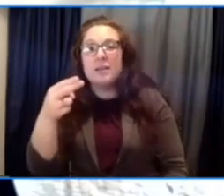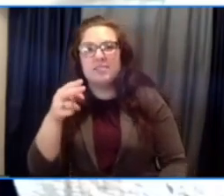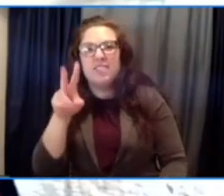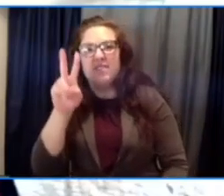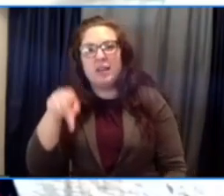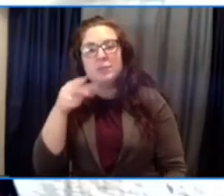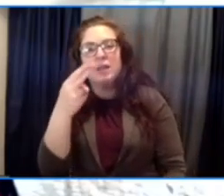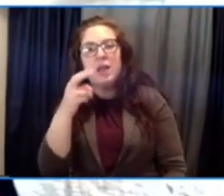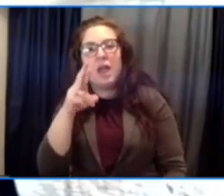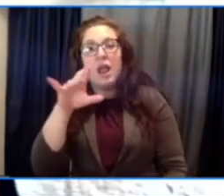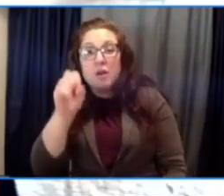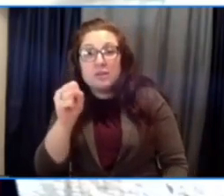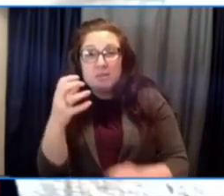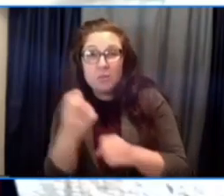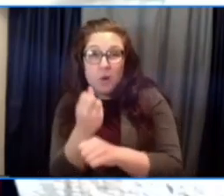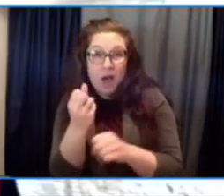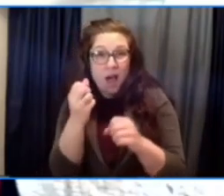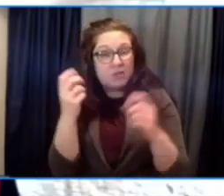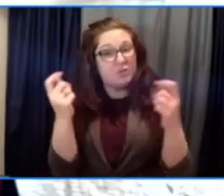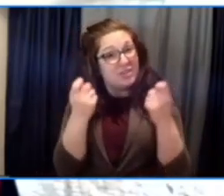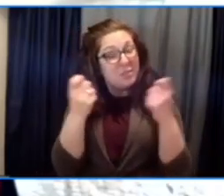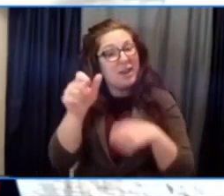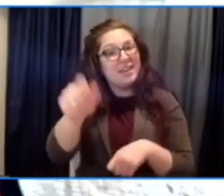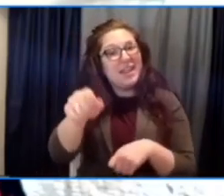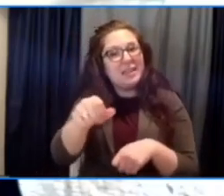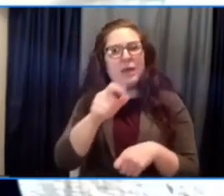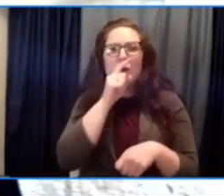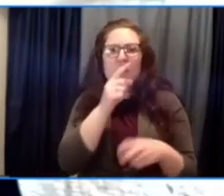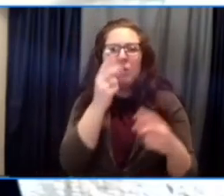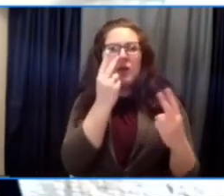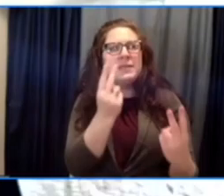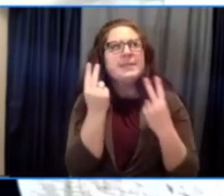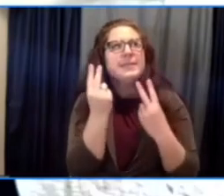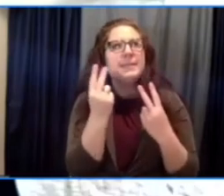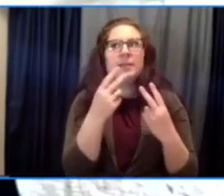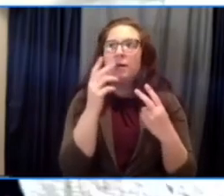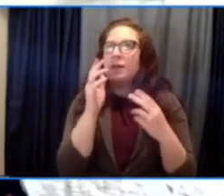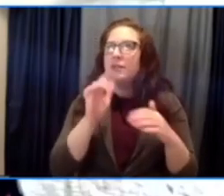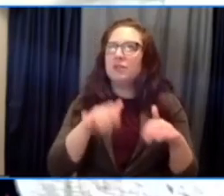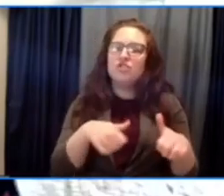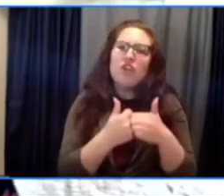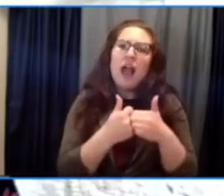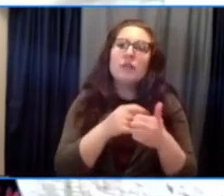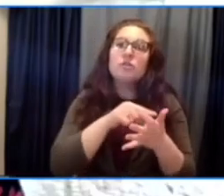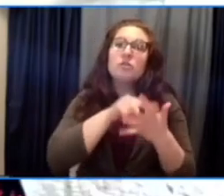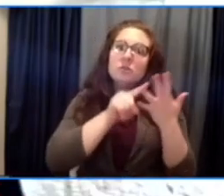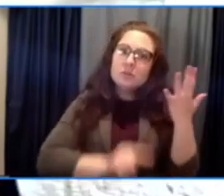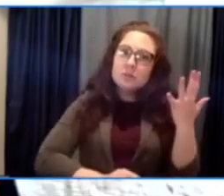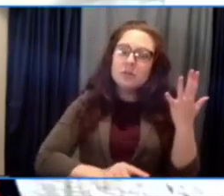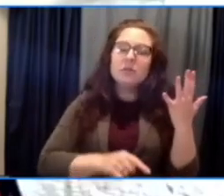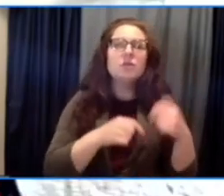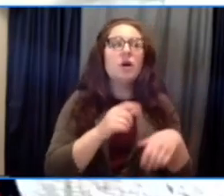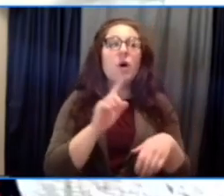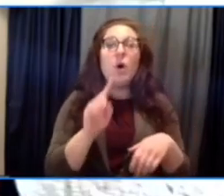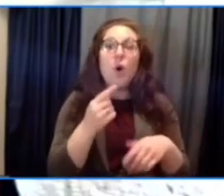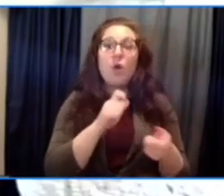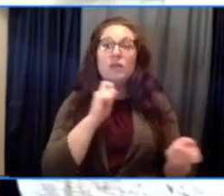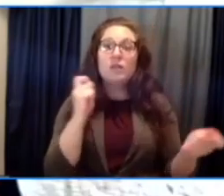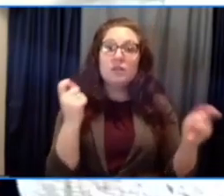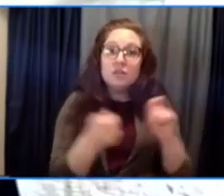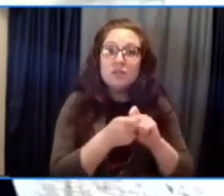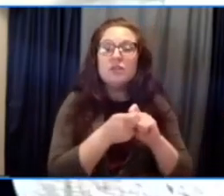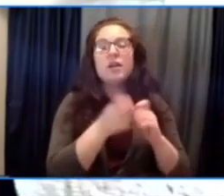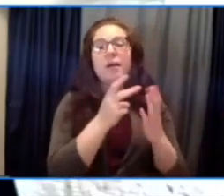of what our state organizations and leaders were up against. The scenario was more than just shifts in programmatic and electoral work.